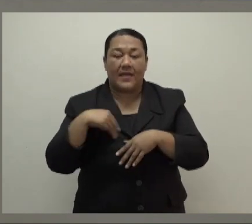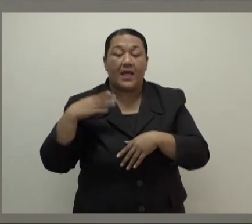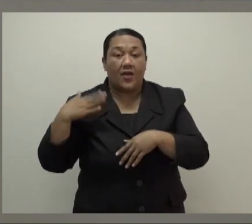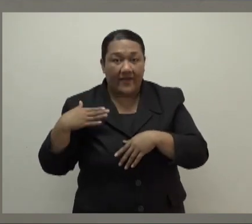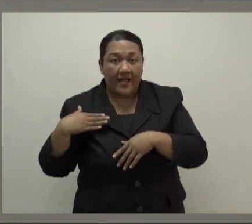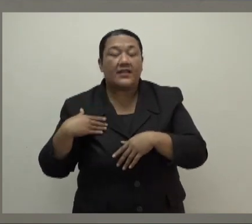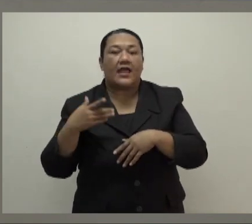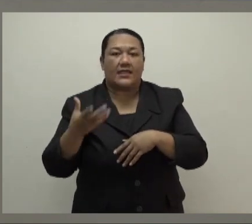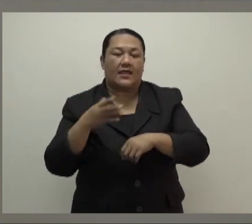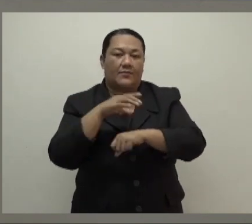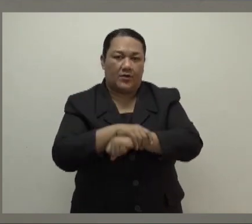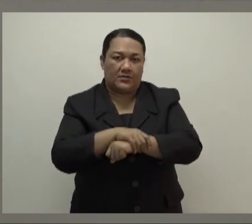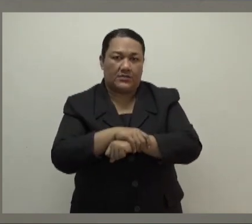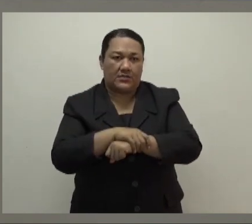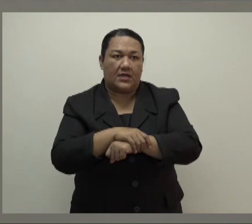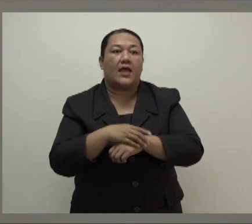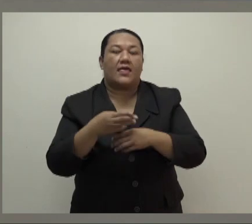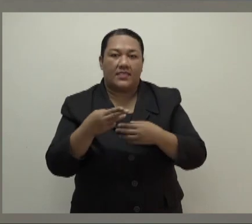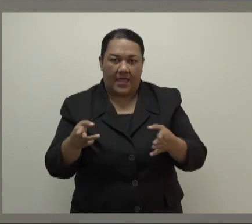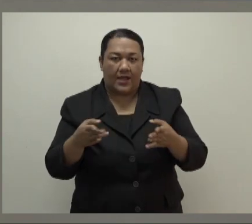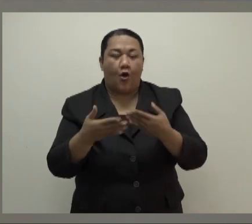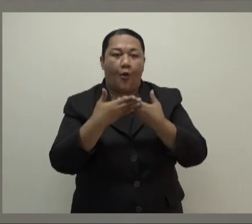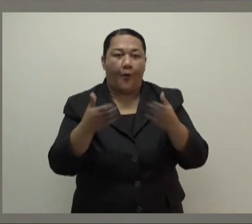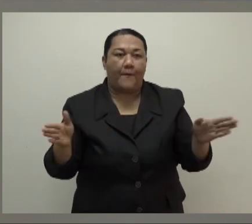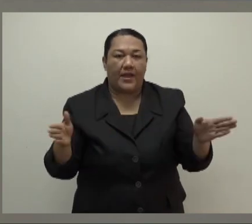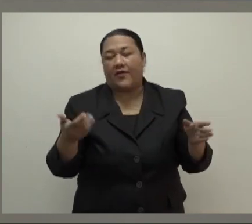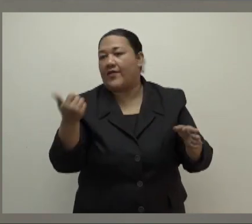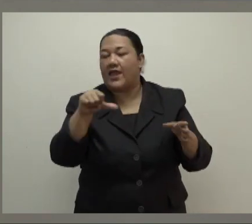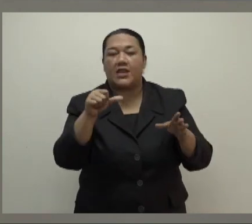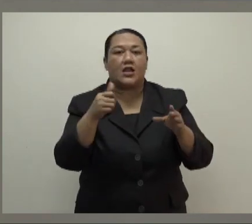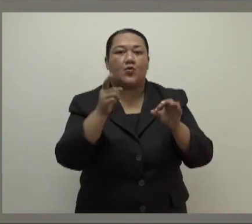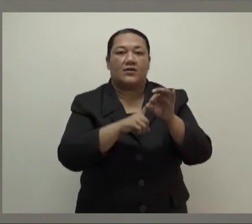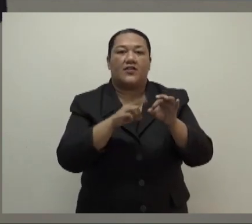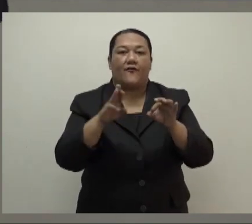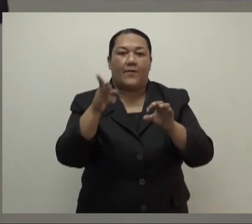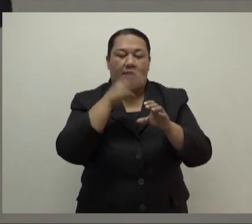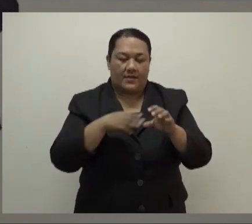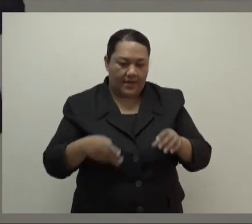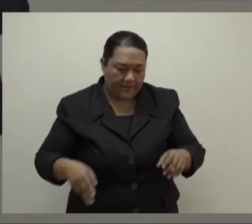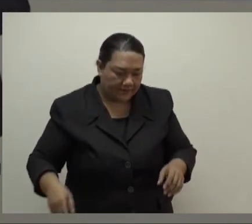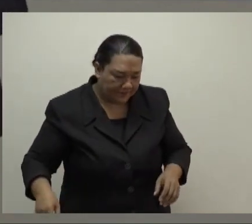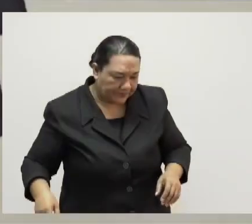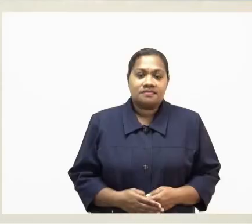on the announcements that I've made. And then, of course, we'll open up the floor for any questions you may have. Thank you. Minister, please.